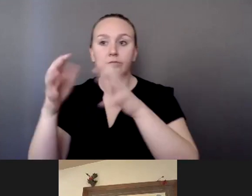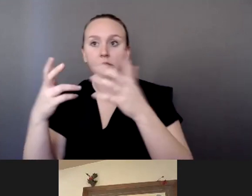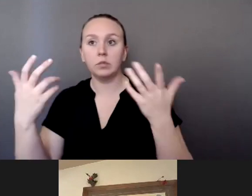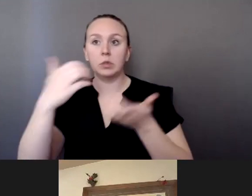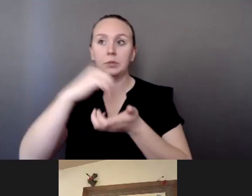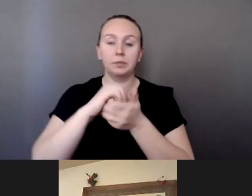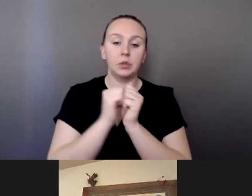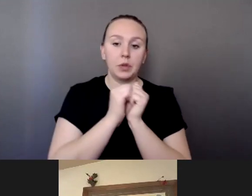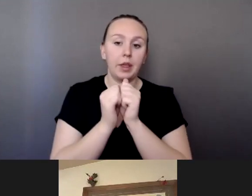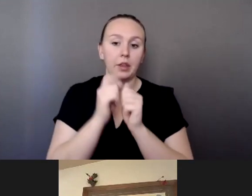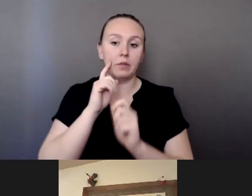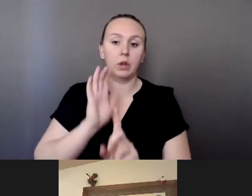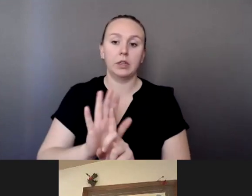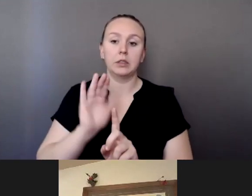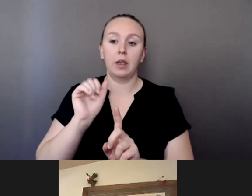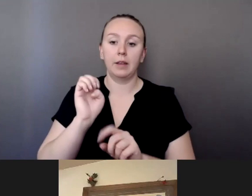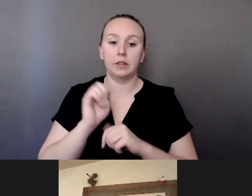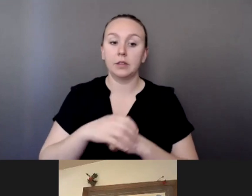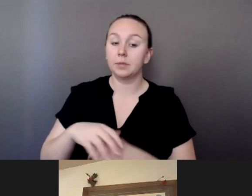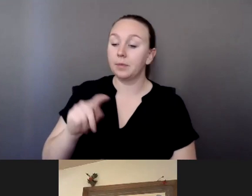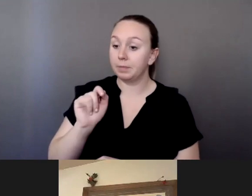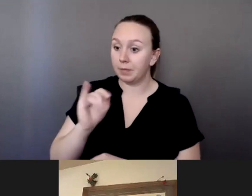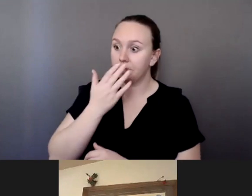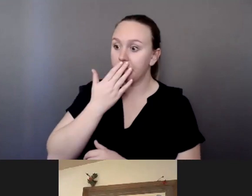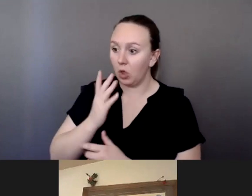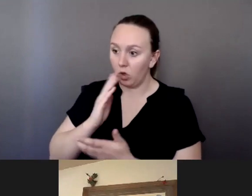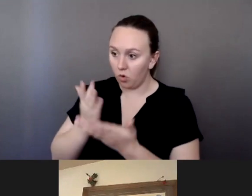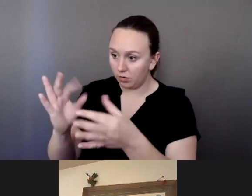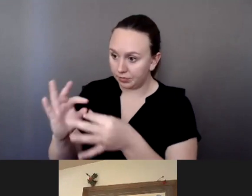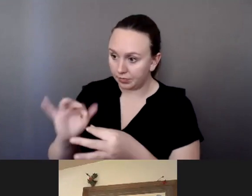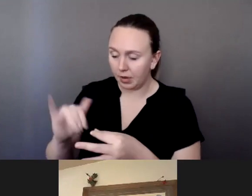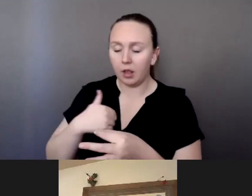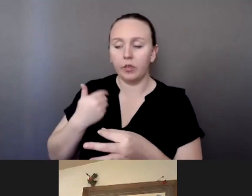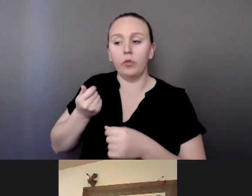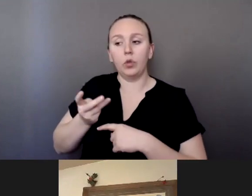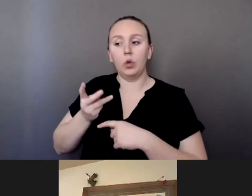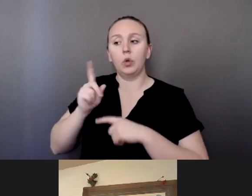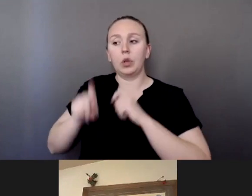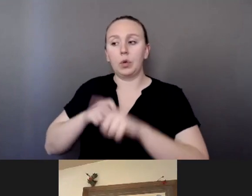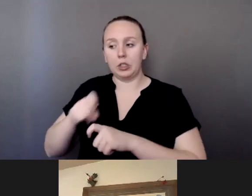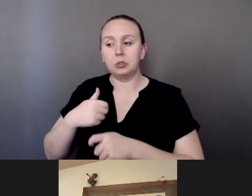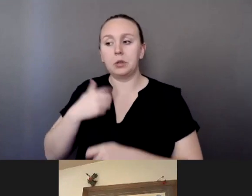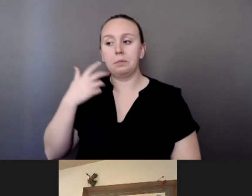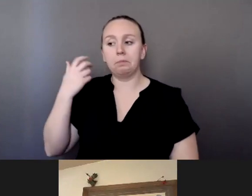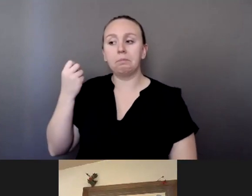Thank you, Cinder, for offering that. I have a couple of questions that I'll get to as we